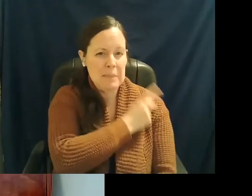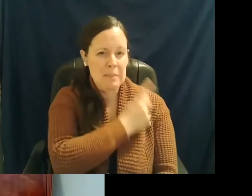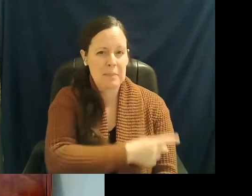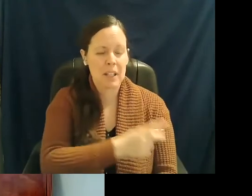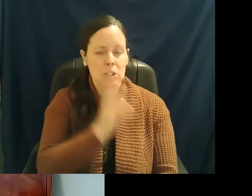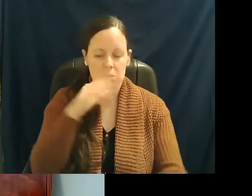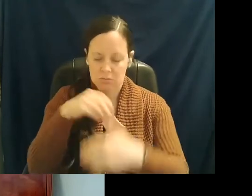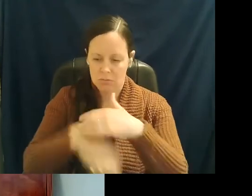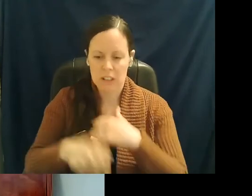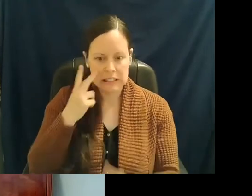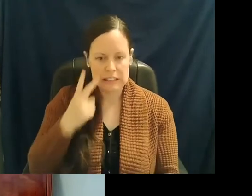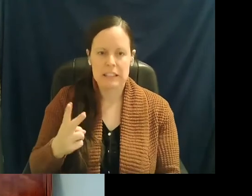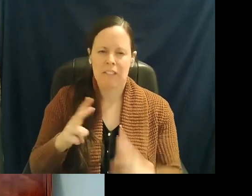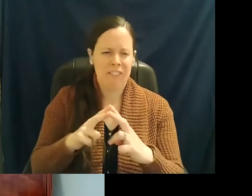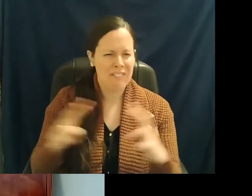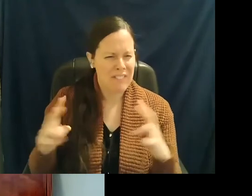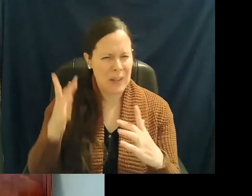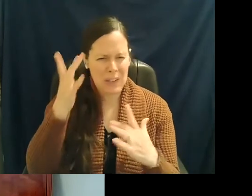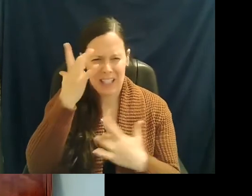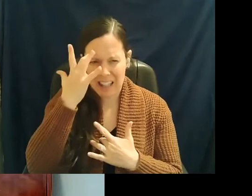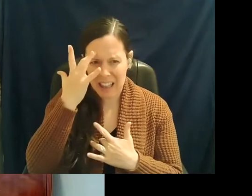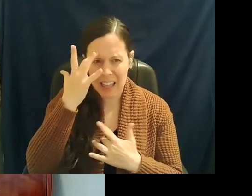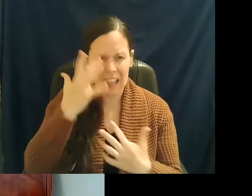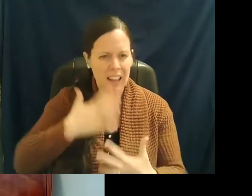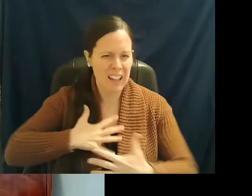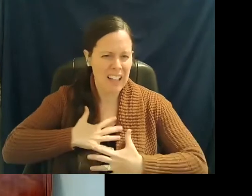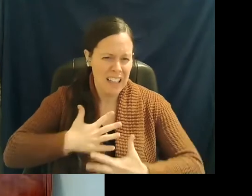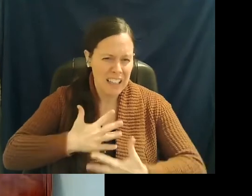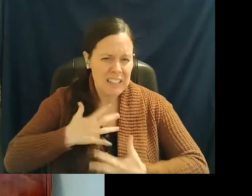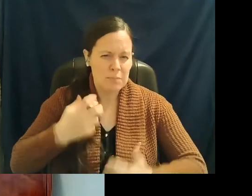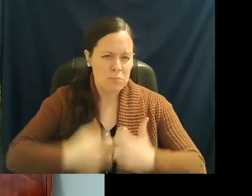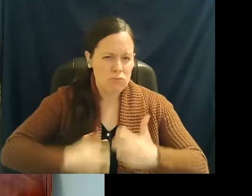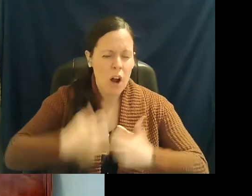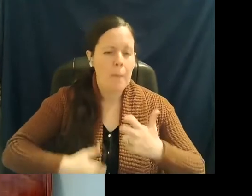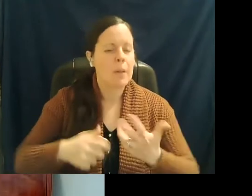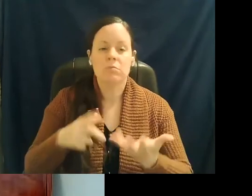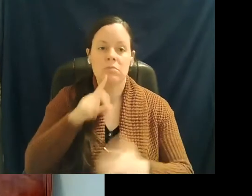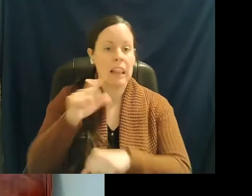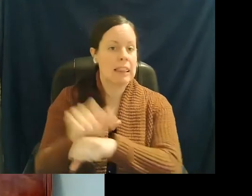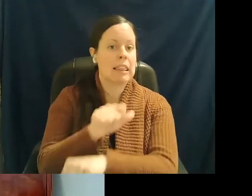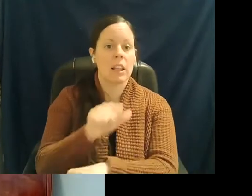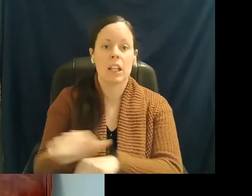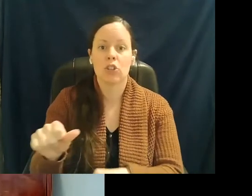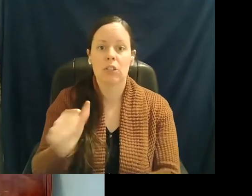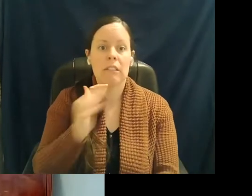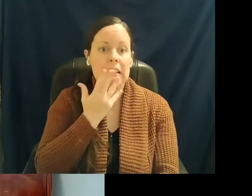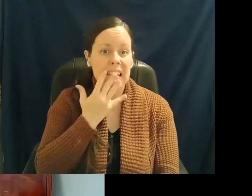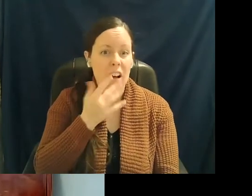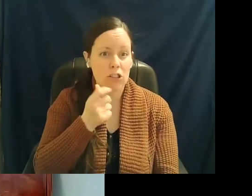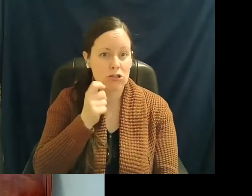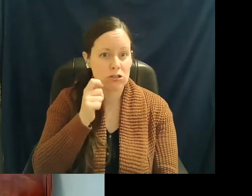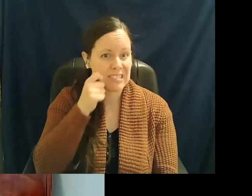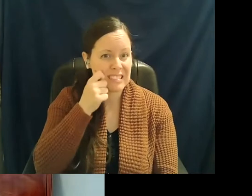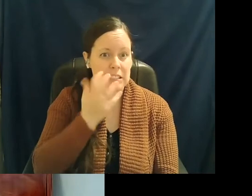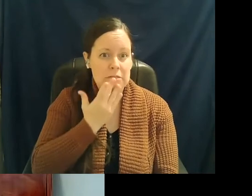can see they're critically ill. They're having severe respiratory distress. They literally have had a color change. And when